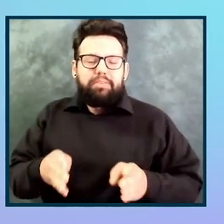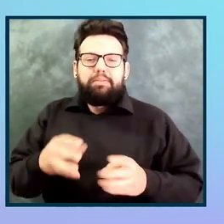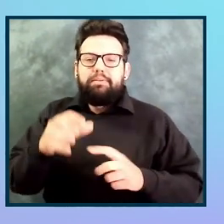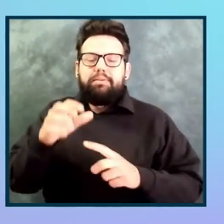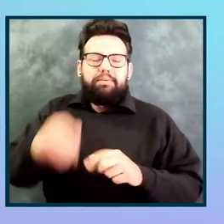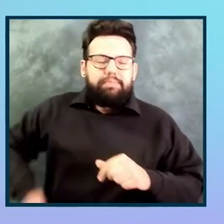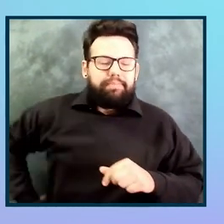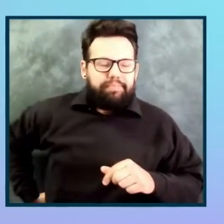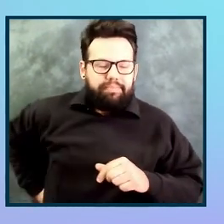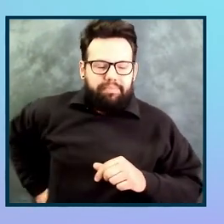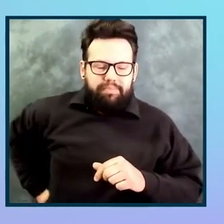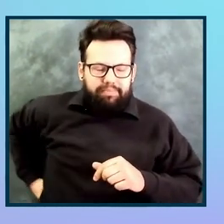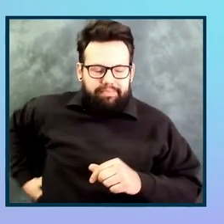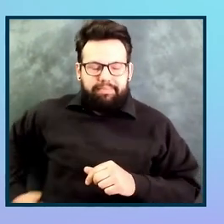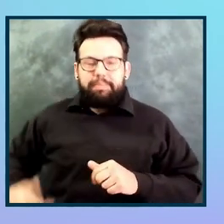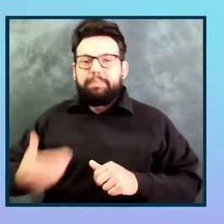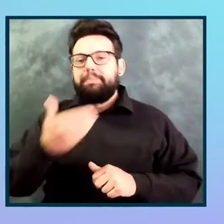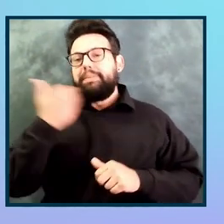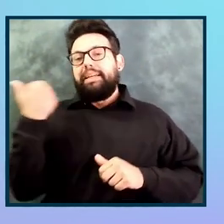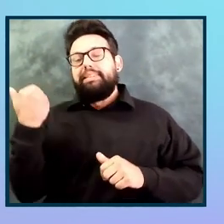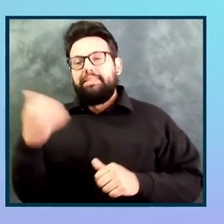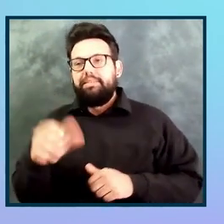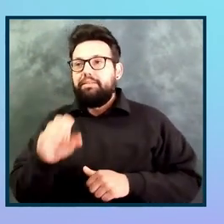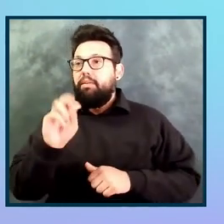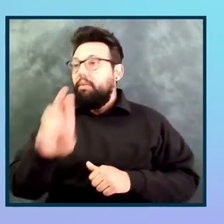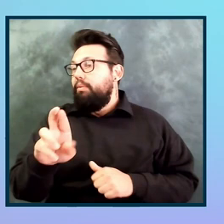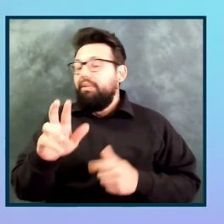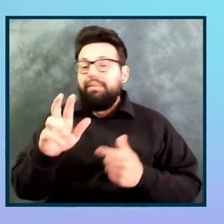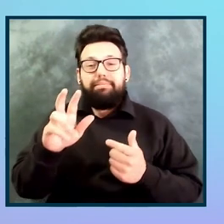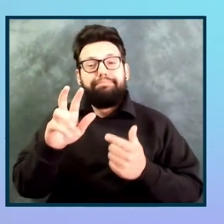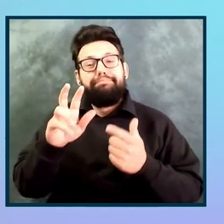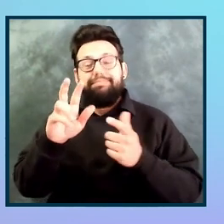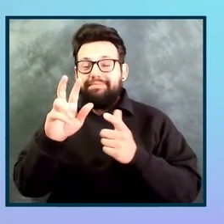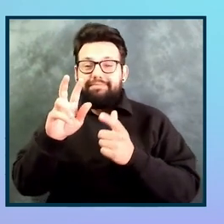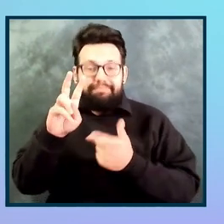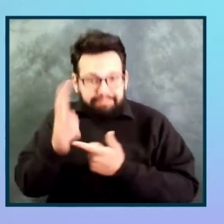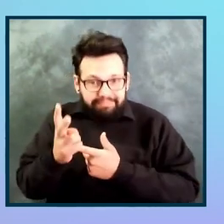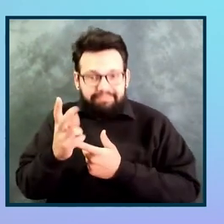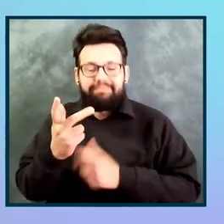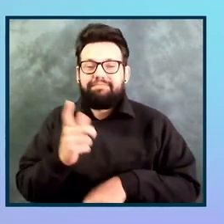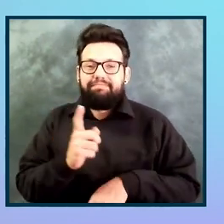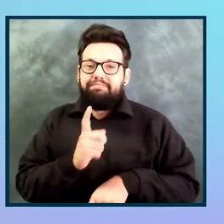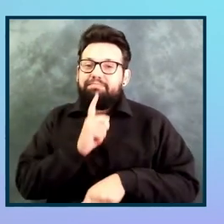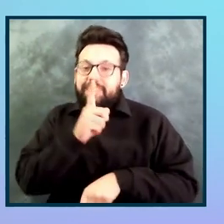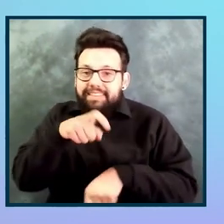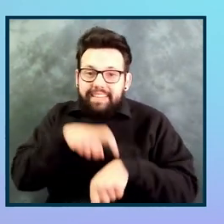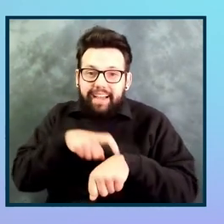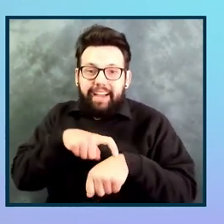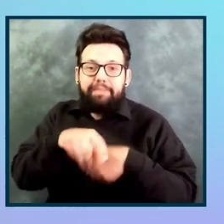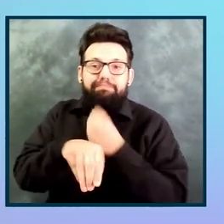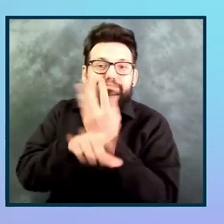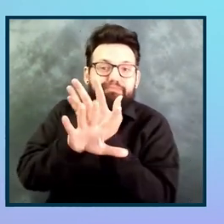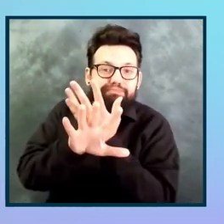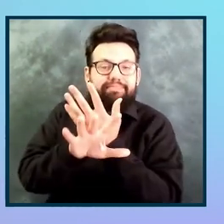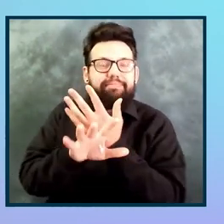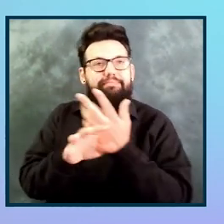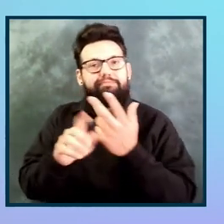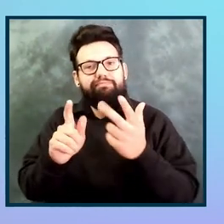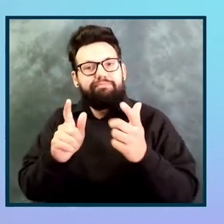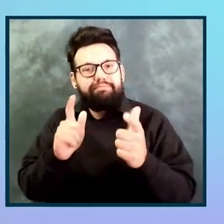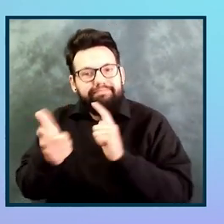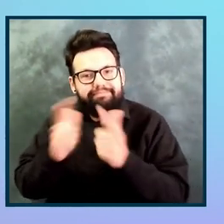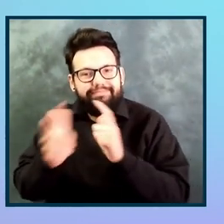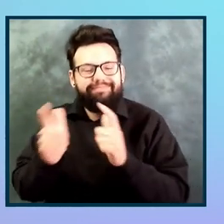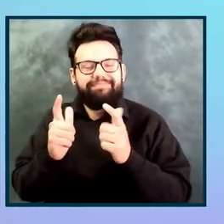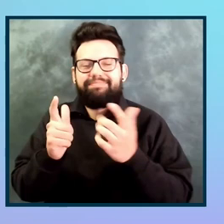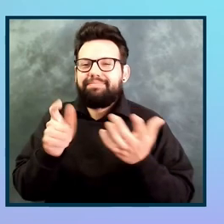communication, whether that be through video chat or even like Slack chat or something, some way to